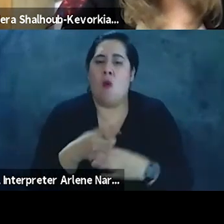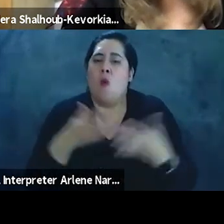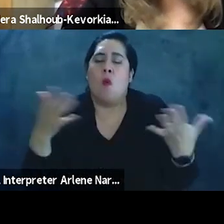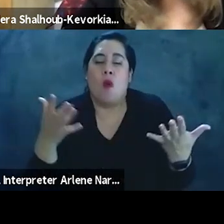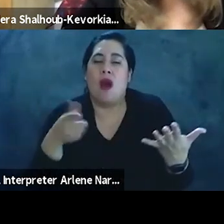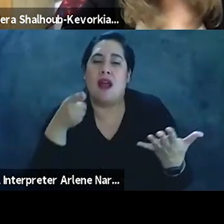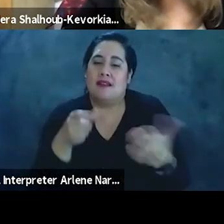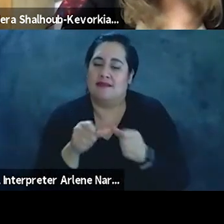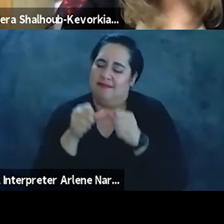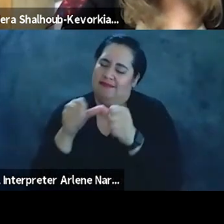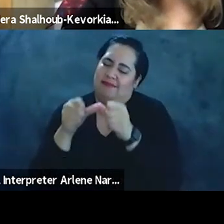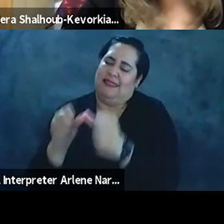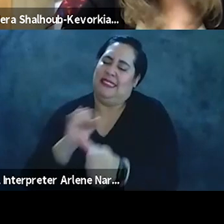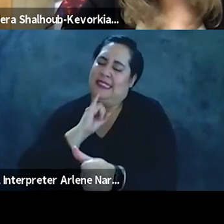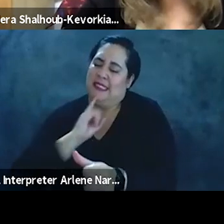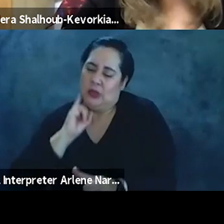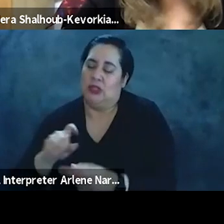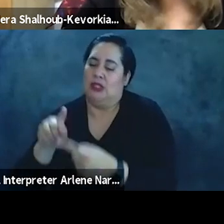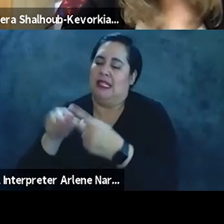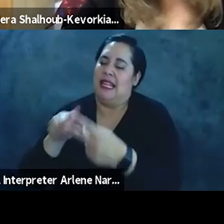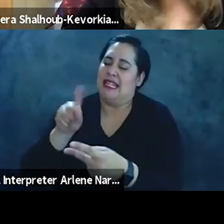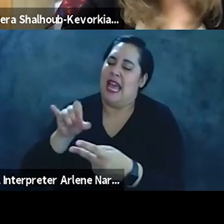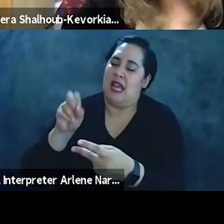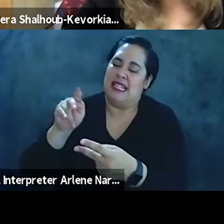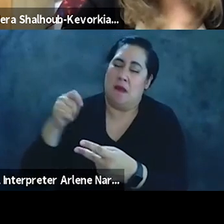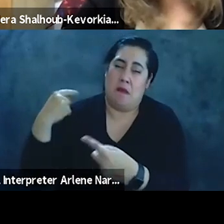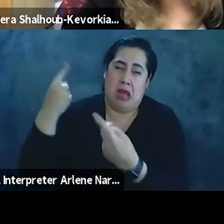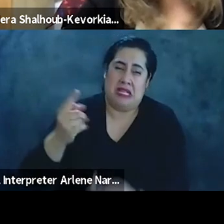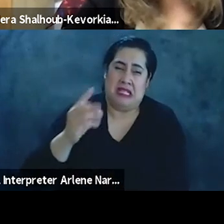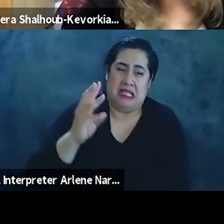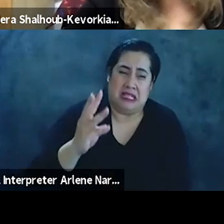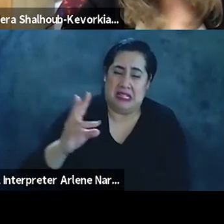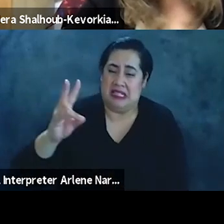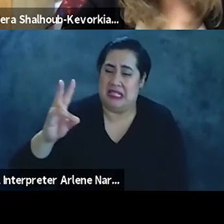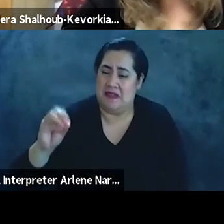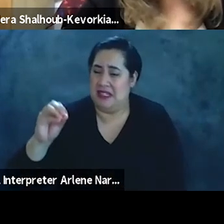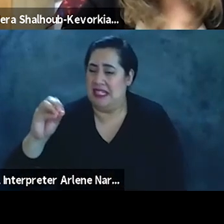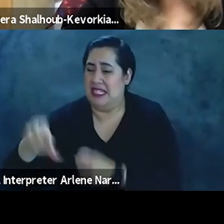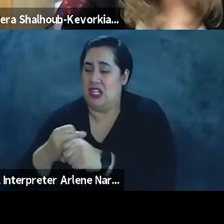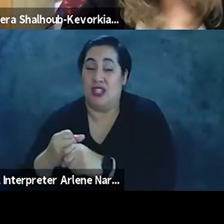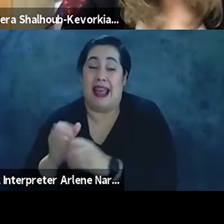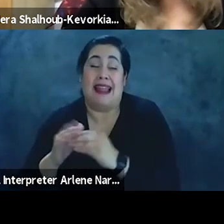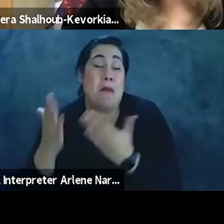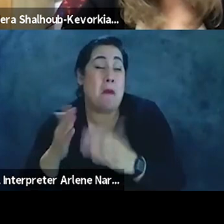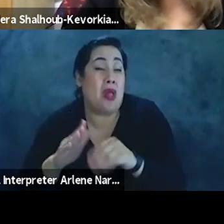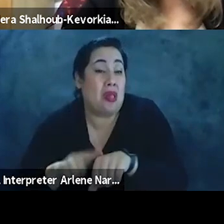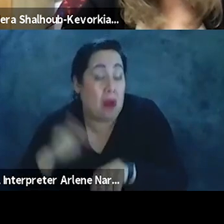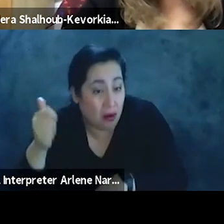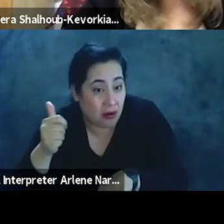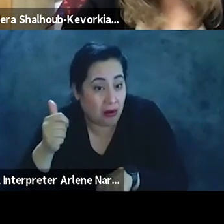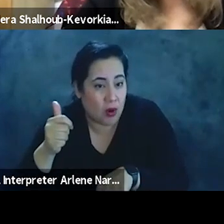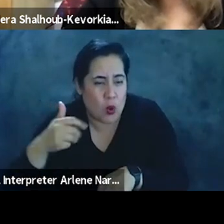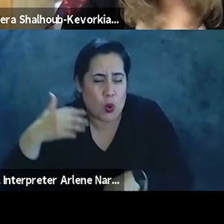Israel and Zionism for the past six or seven decades, at least, if not longer is a, is a